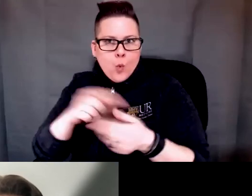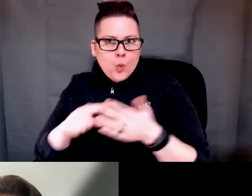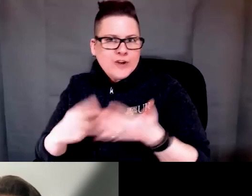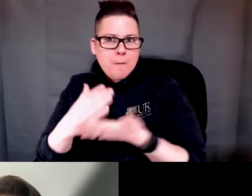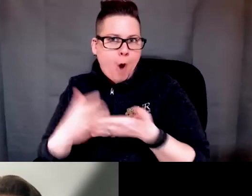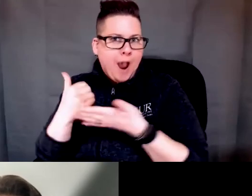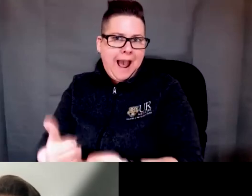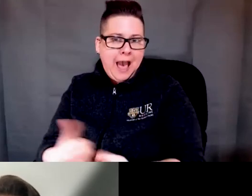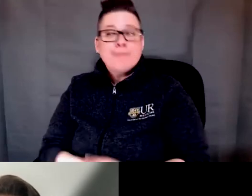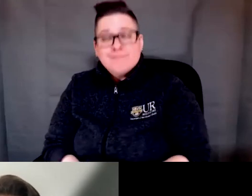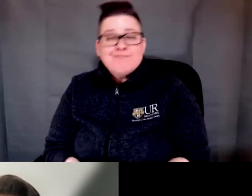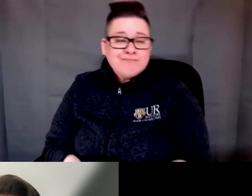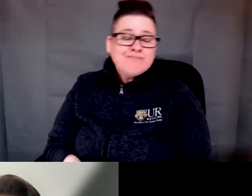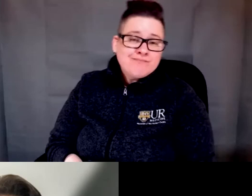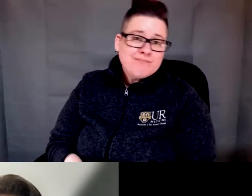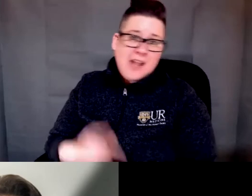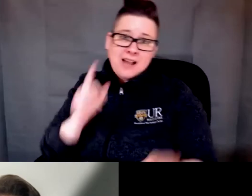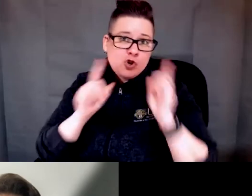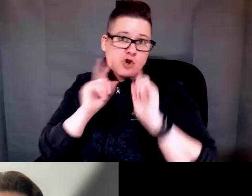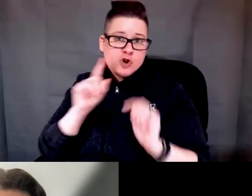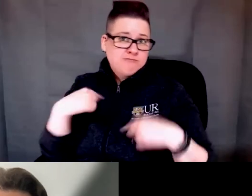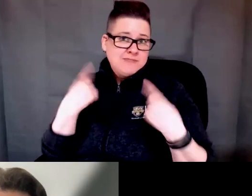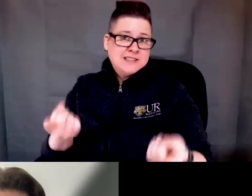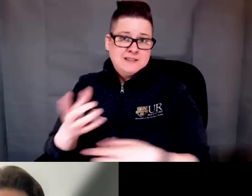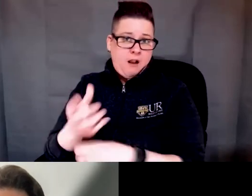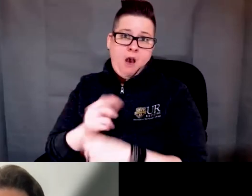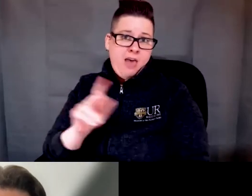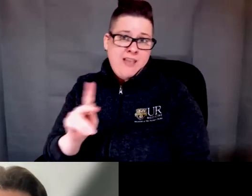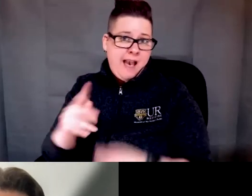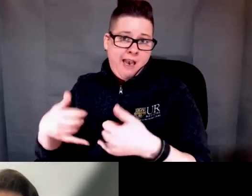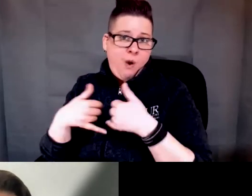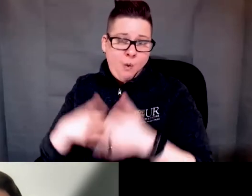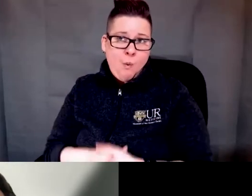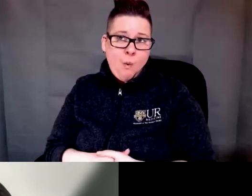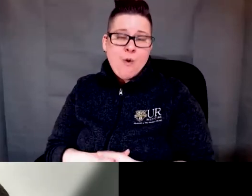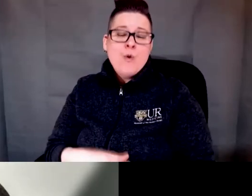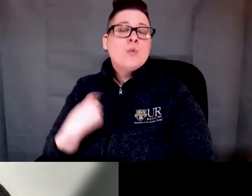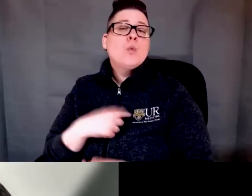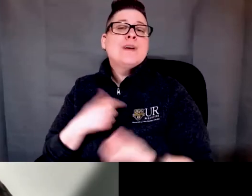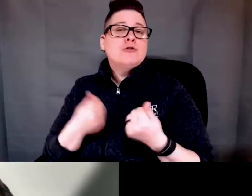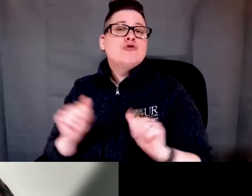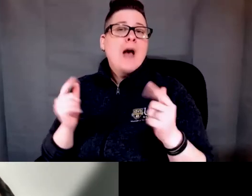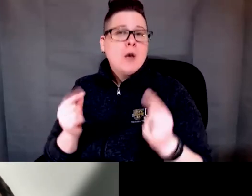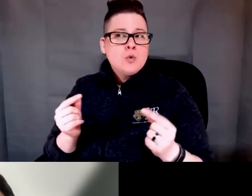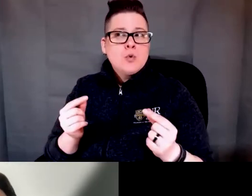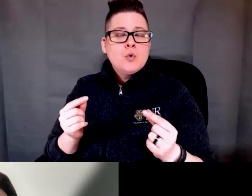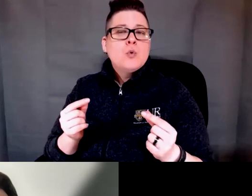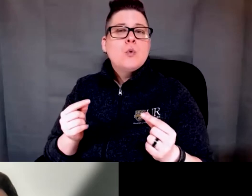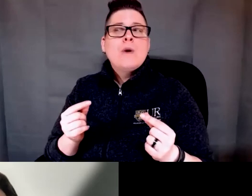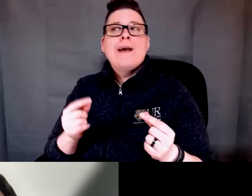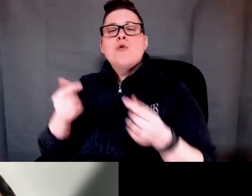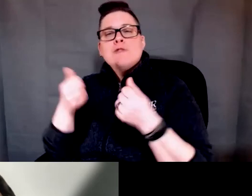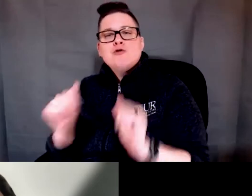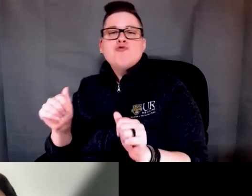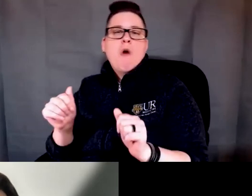since the beginning since even the K award and one of the things that we tried to do was to try to address that in the sense